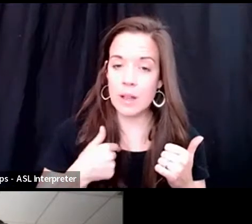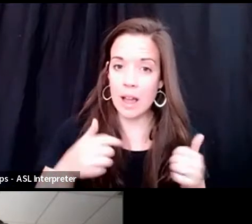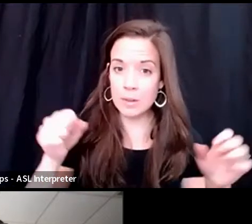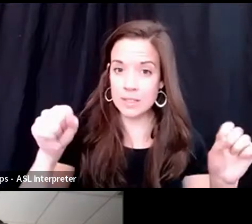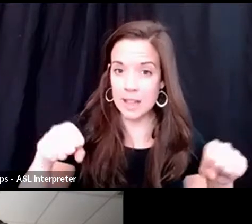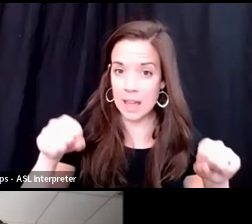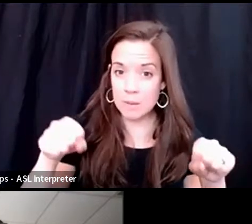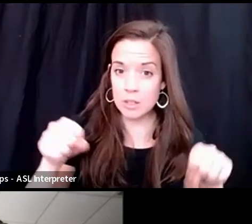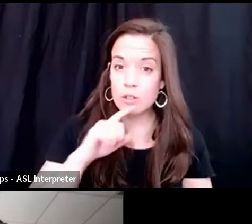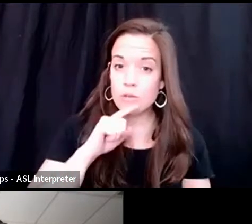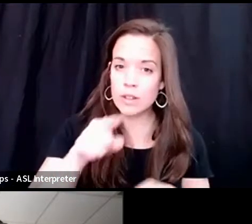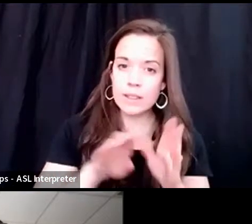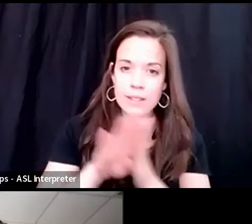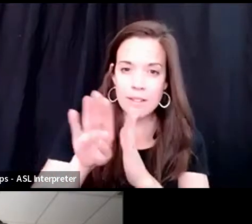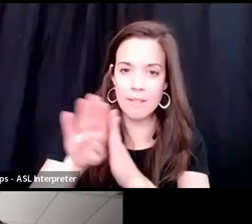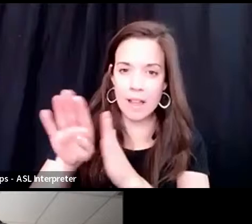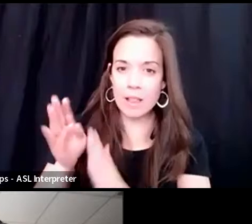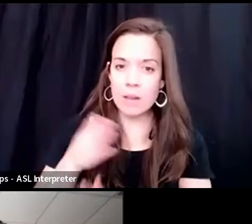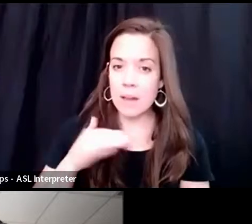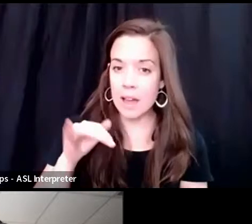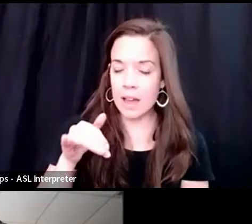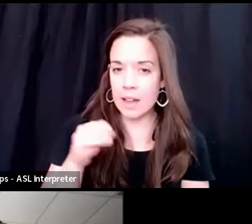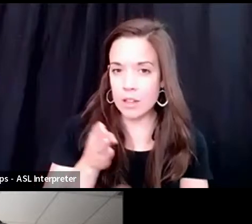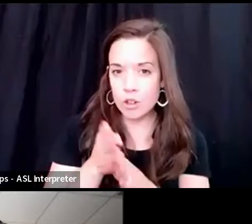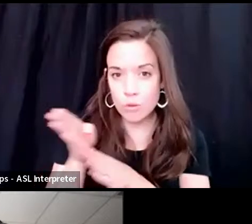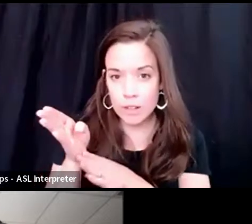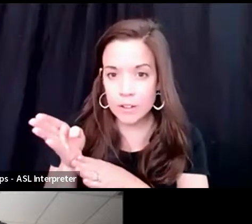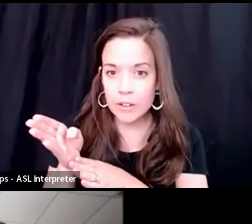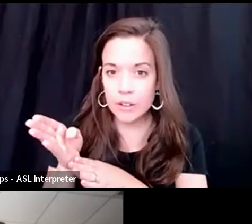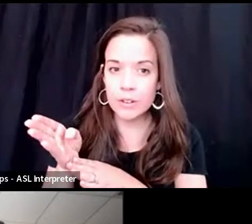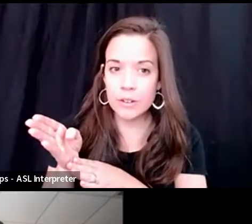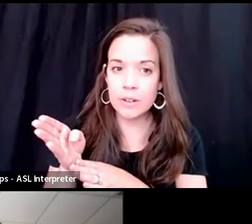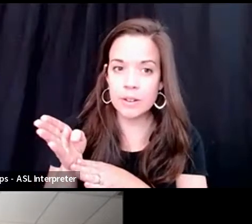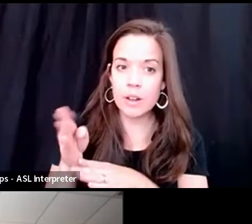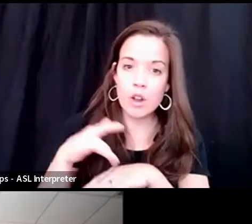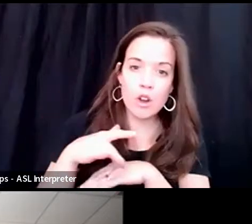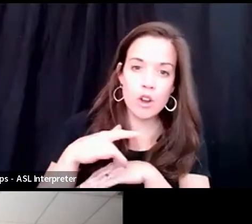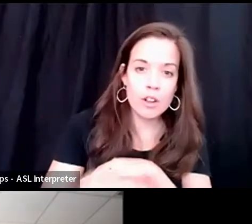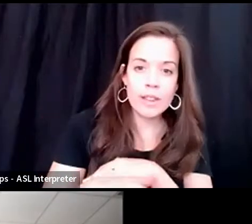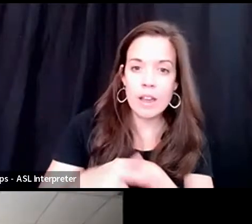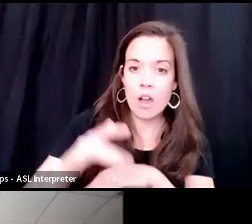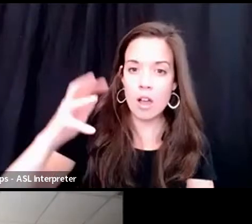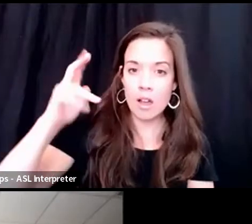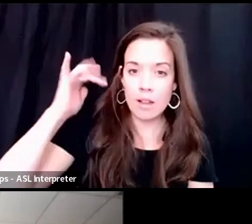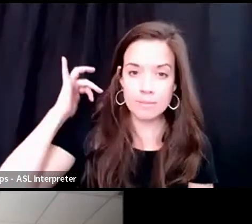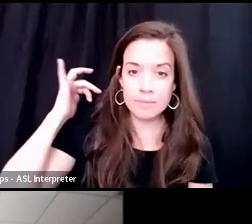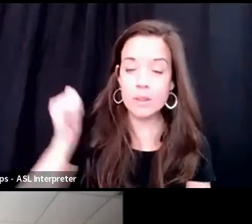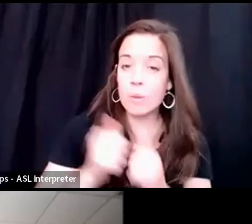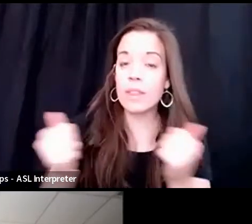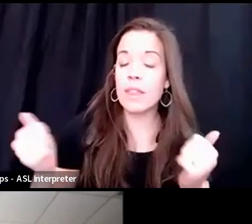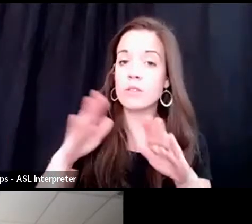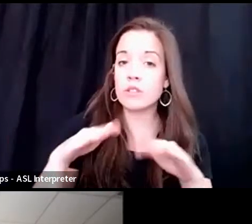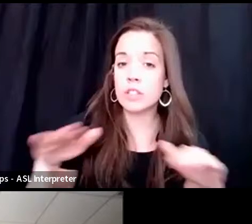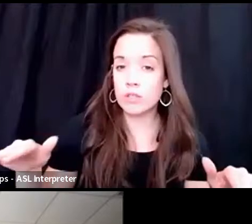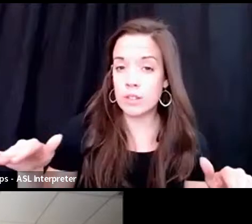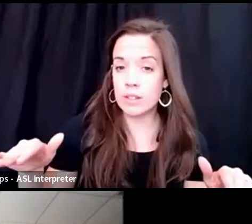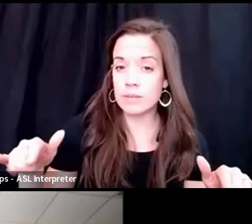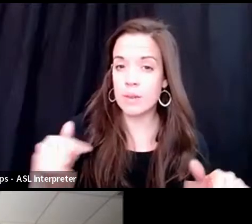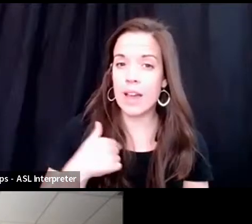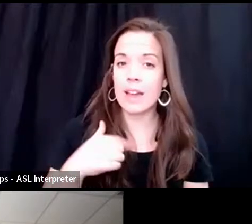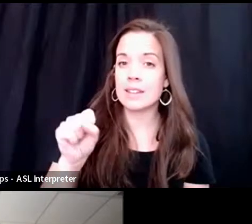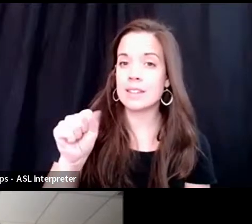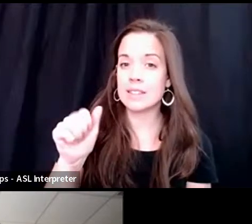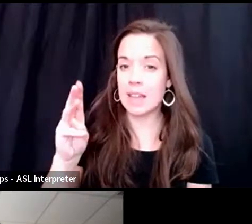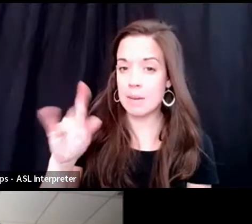really develop my career, um, um, um, early on without children. So I had Sammy at 38